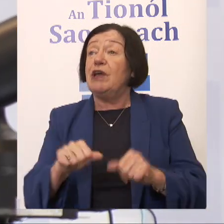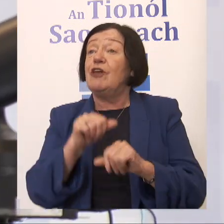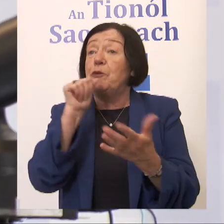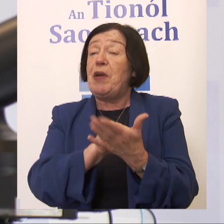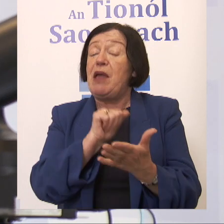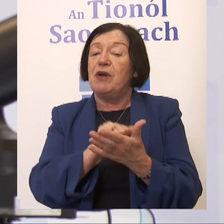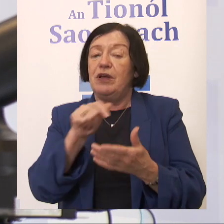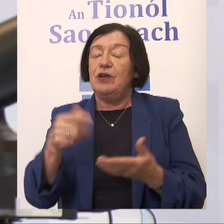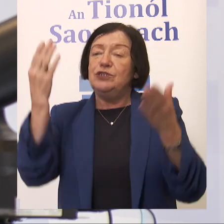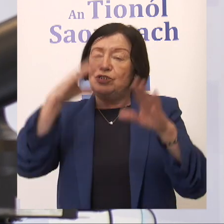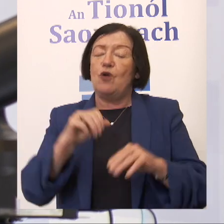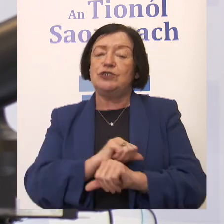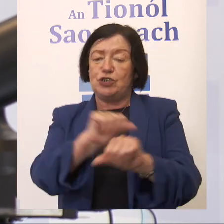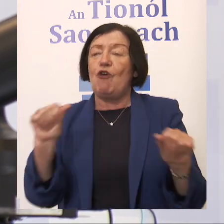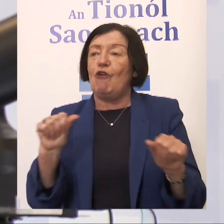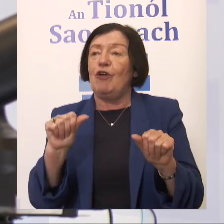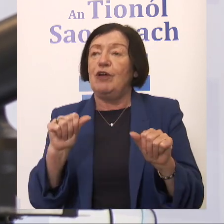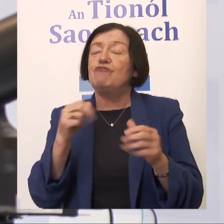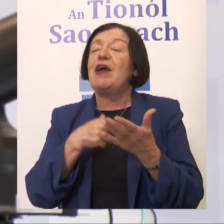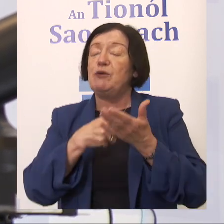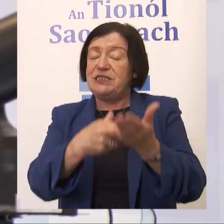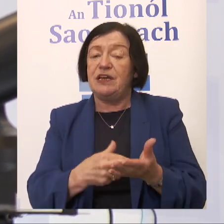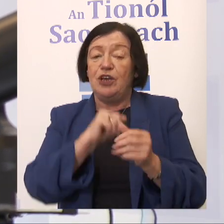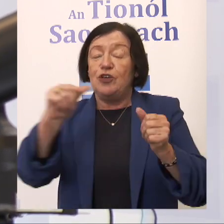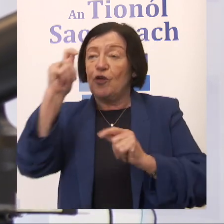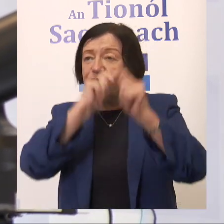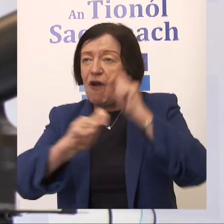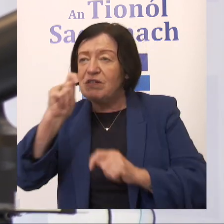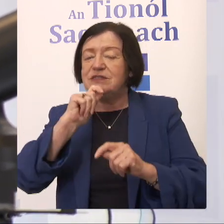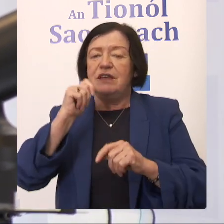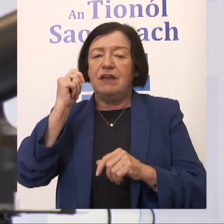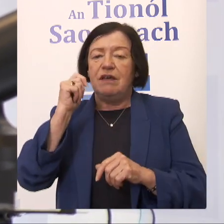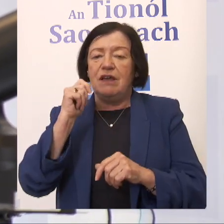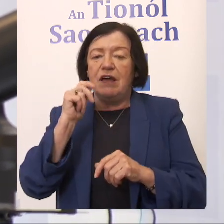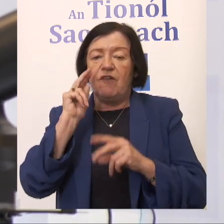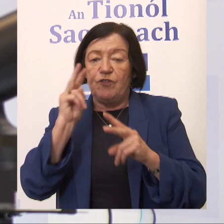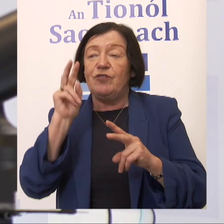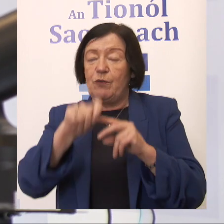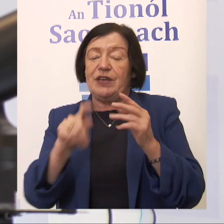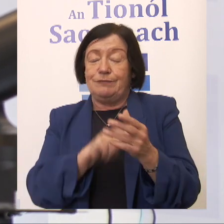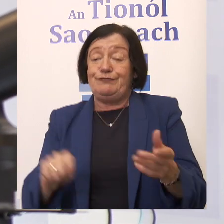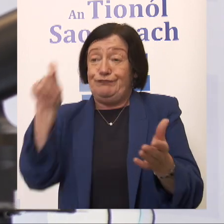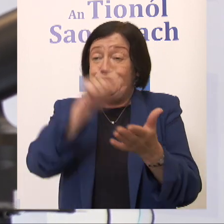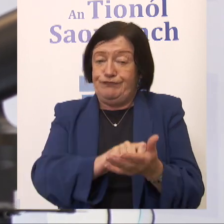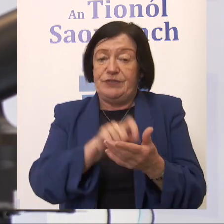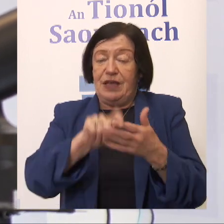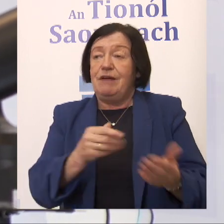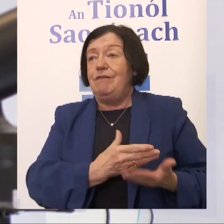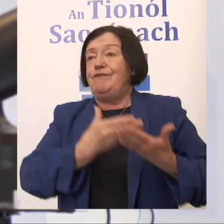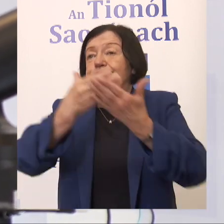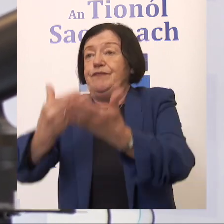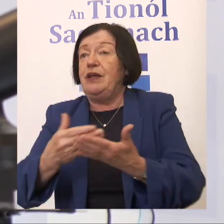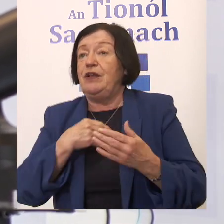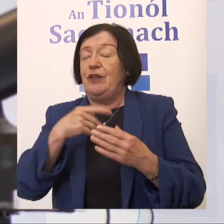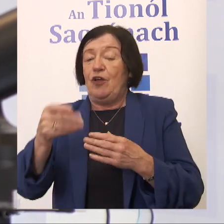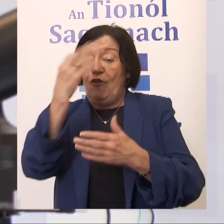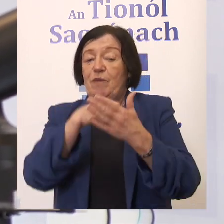that reflects your recommendations and your thoughts and opinions, then we can sign that off and issue that to the House of the Rockets in November.